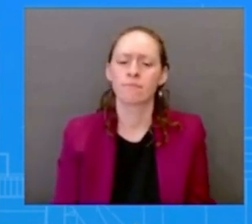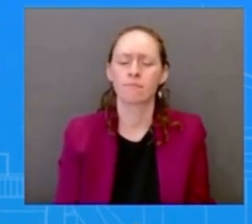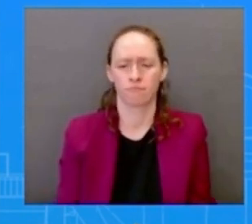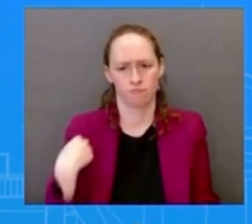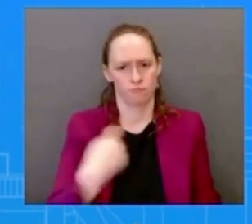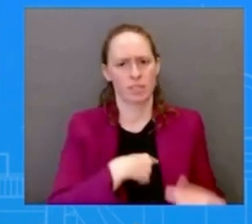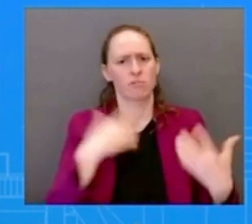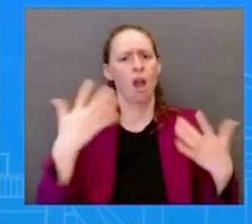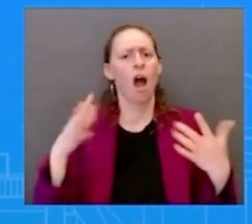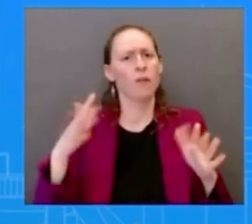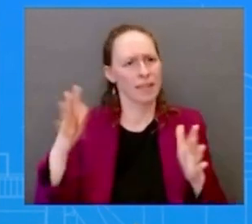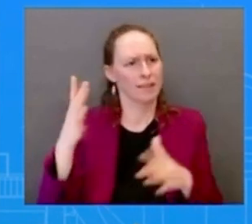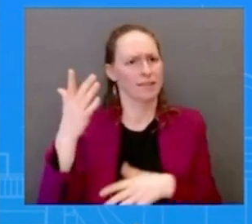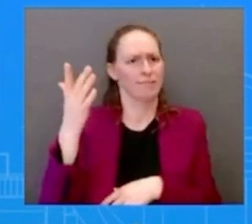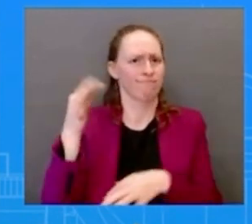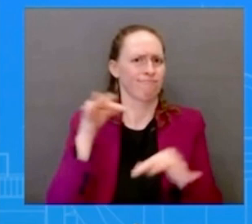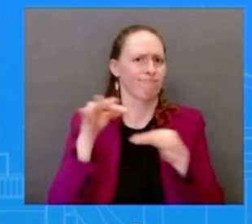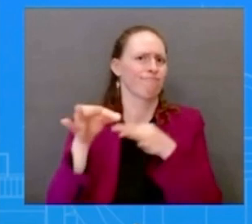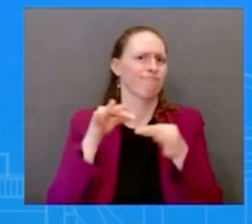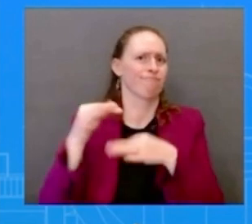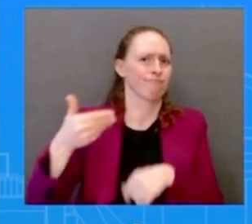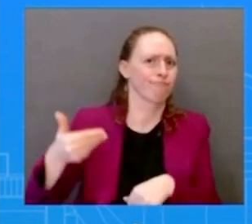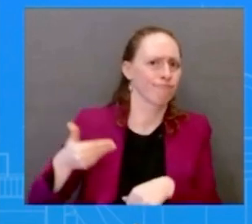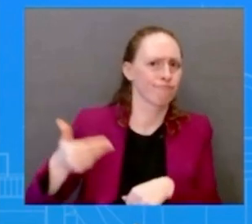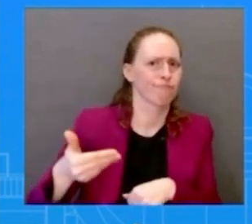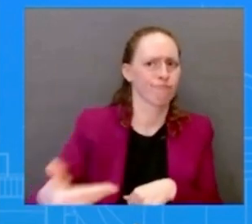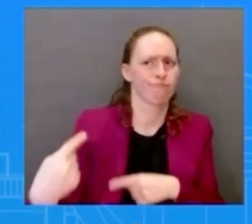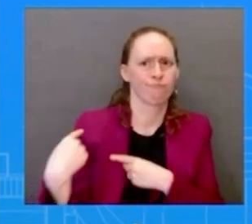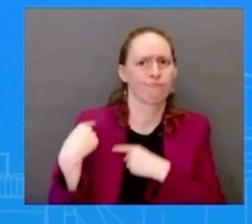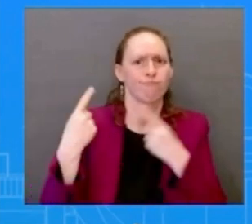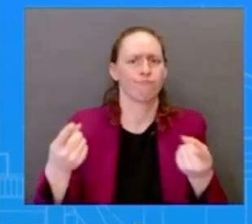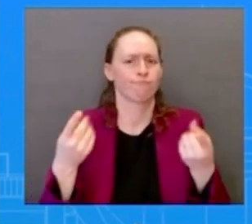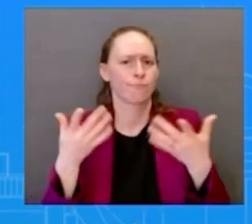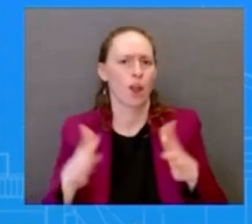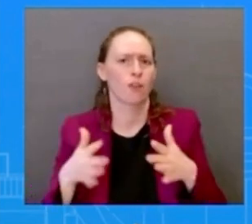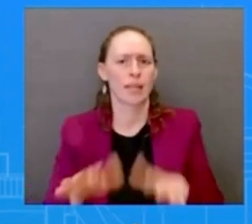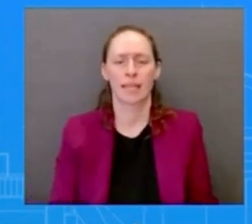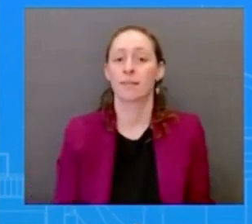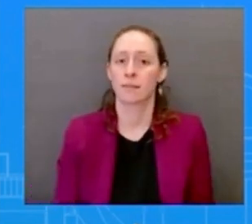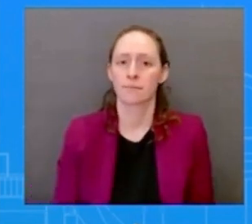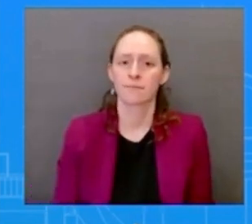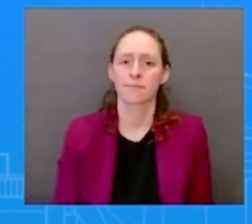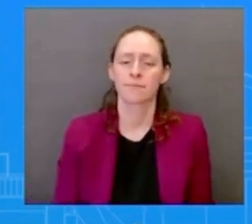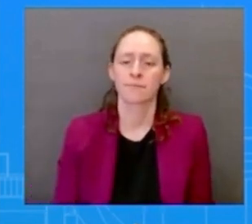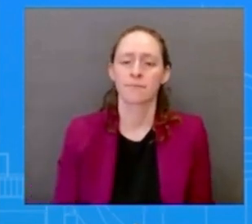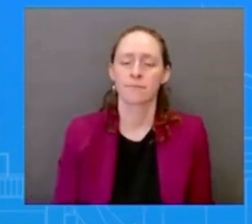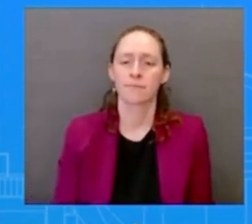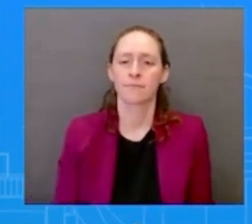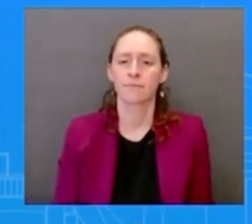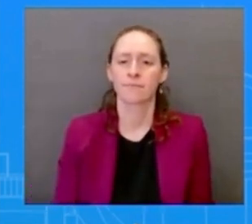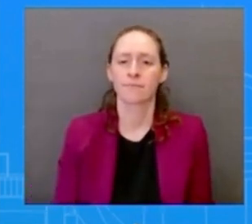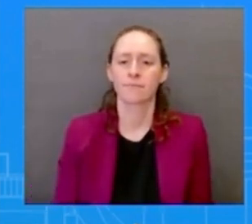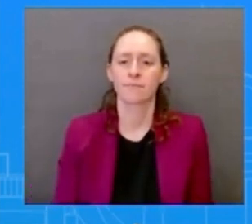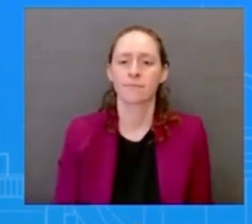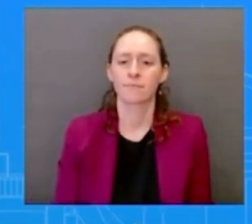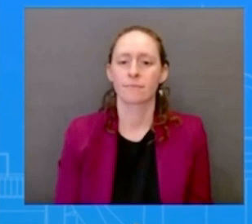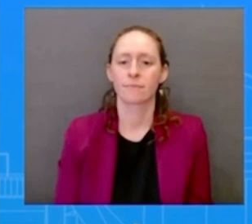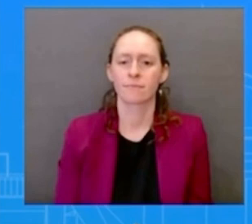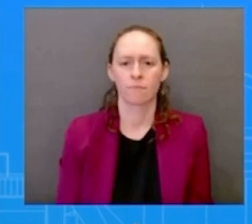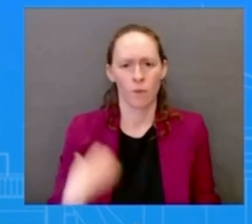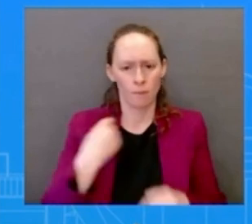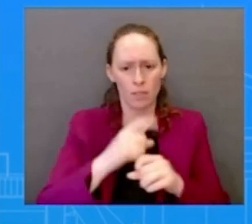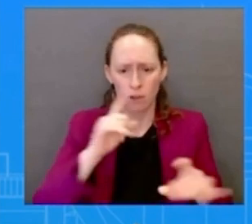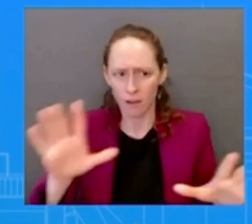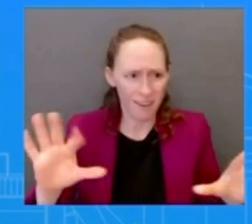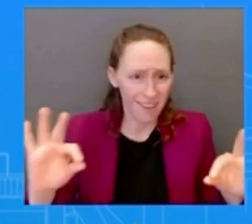want to make sure that our administration uh three million dollars okay we're okay over there just need the